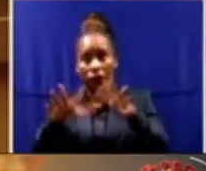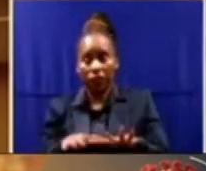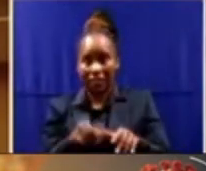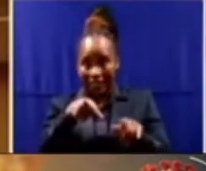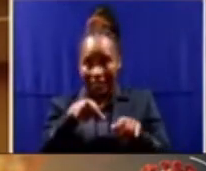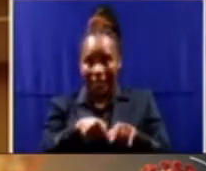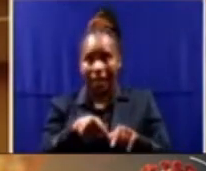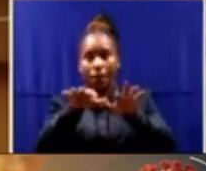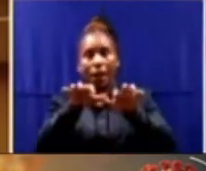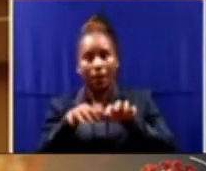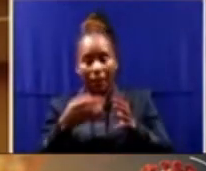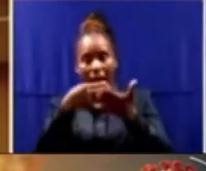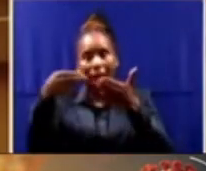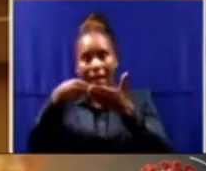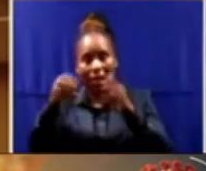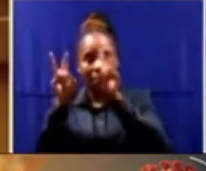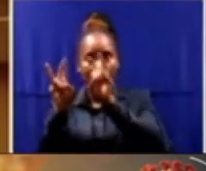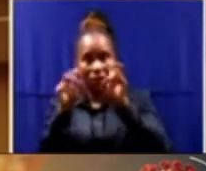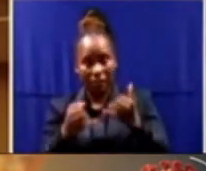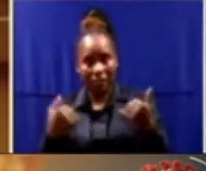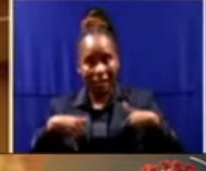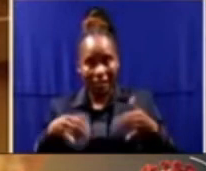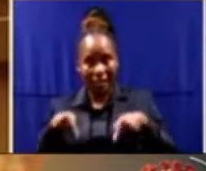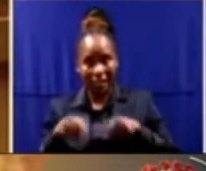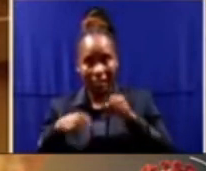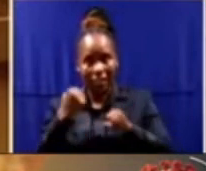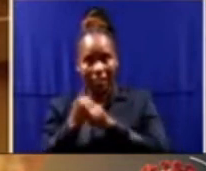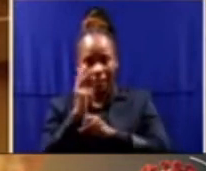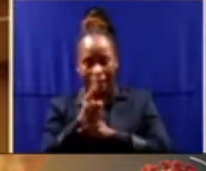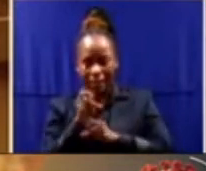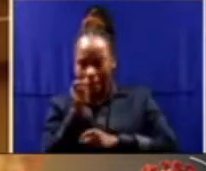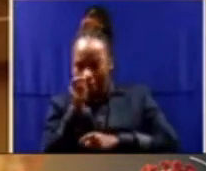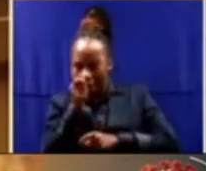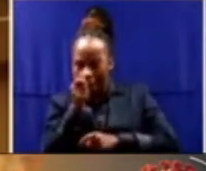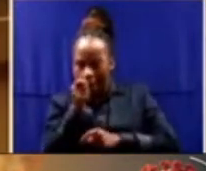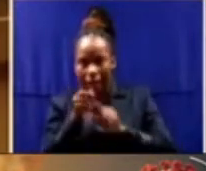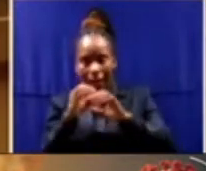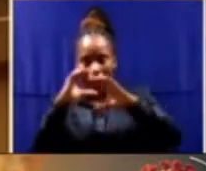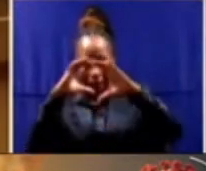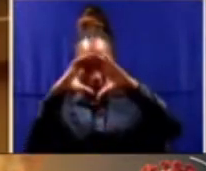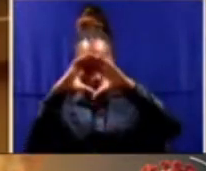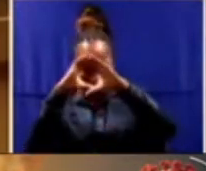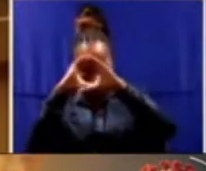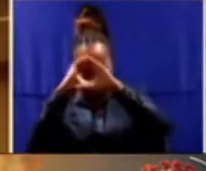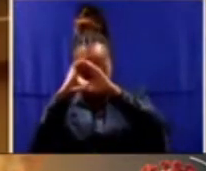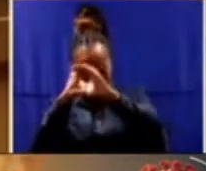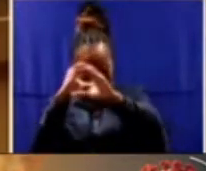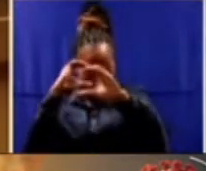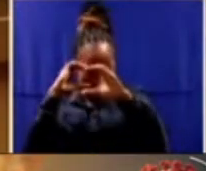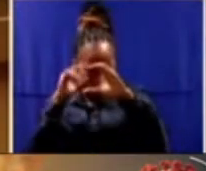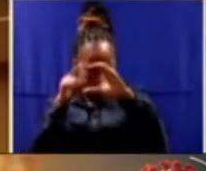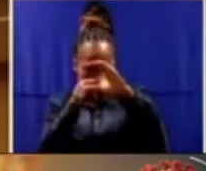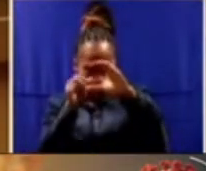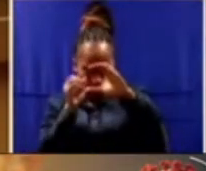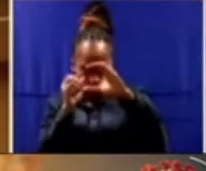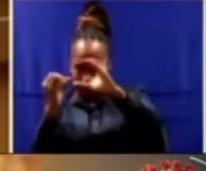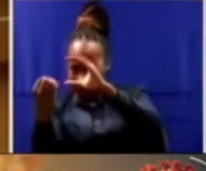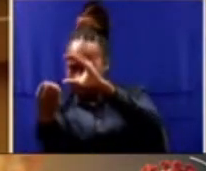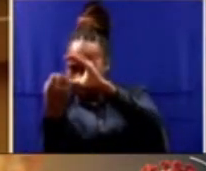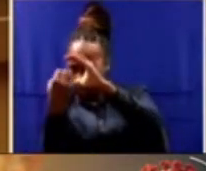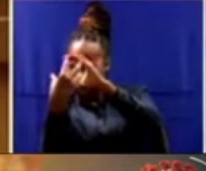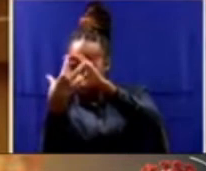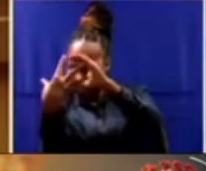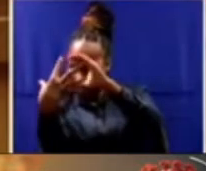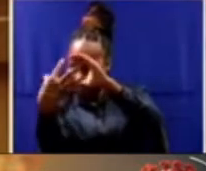we are starting to see a faint flickering light at the end of a very, very dark and long tunnel. The reality, though, is that even if